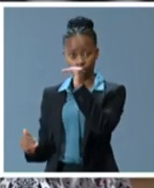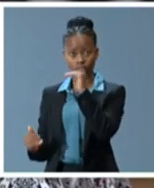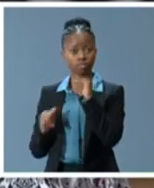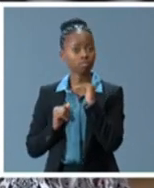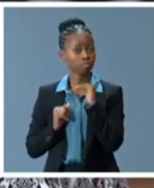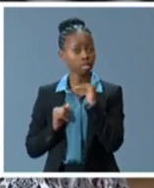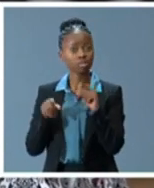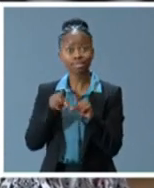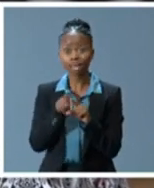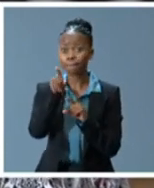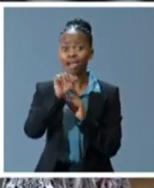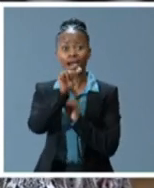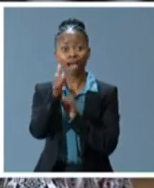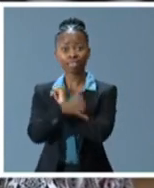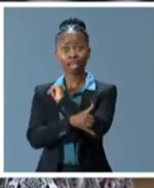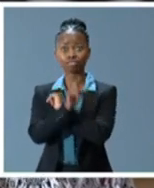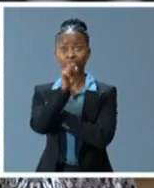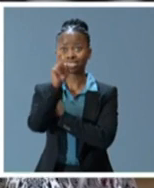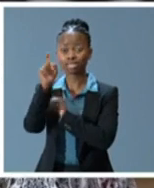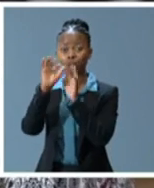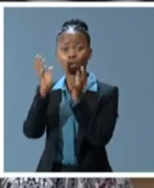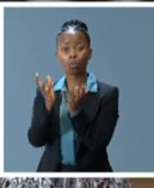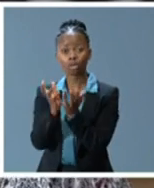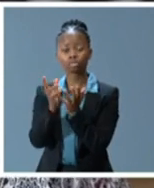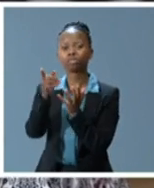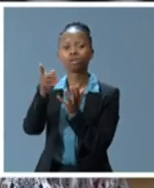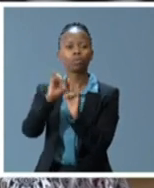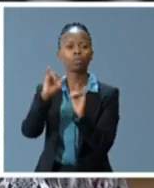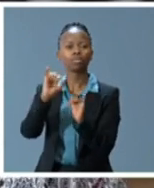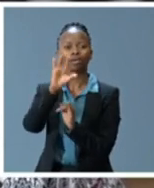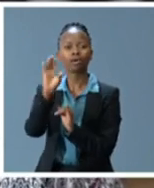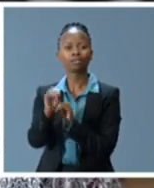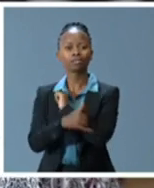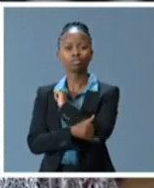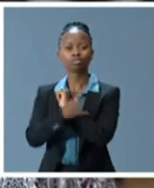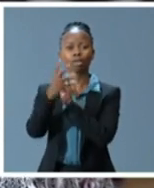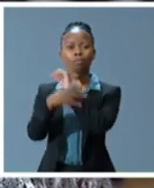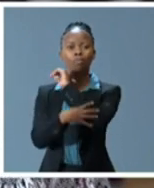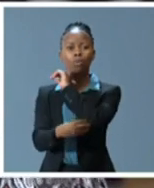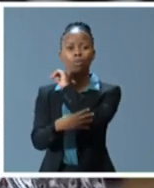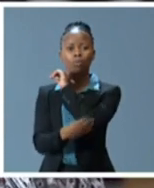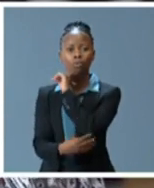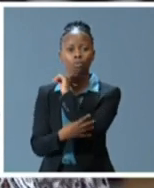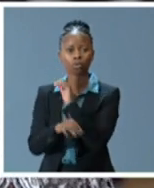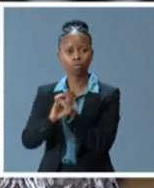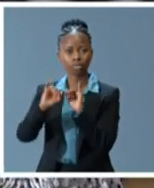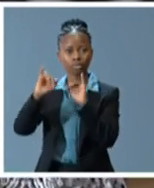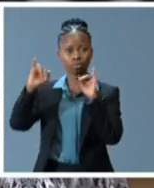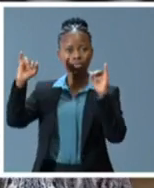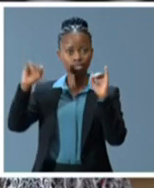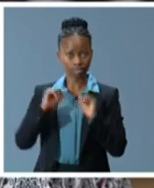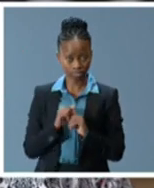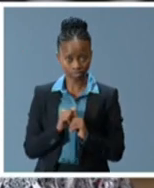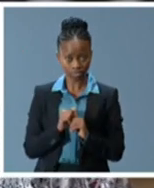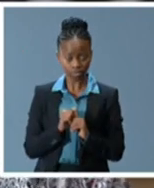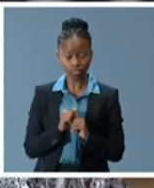struggling countries around the world got poorer and poorer. The legacy of